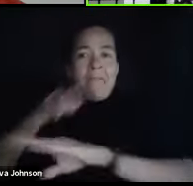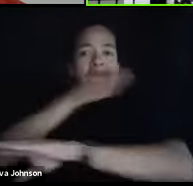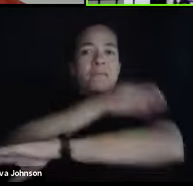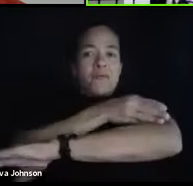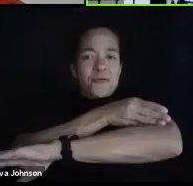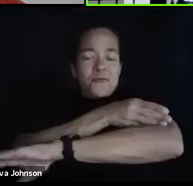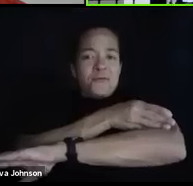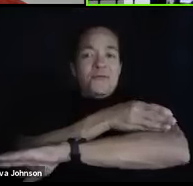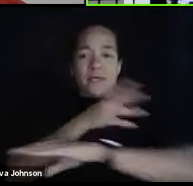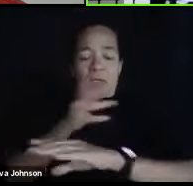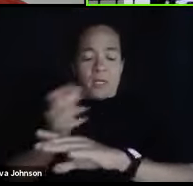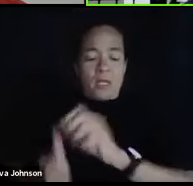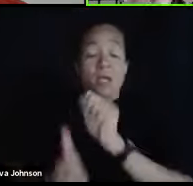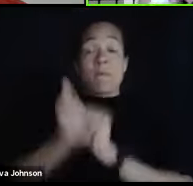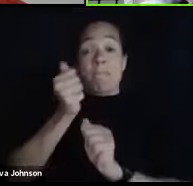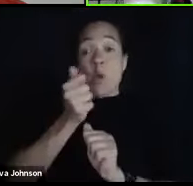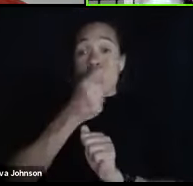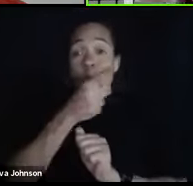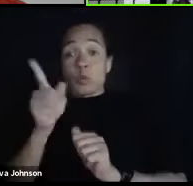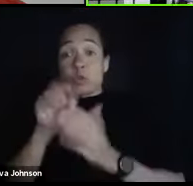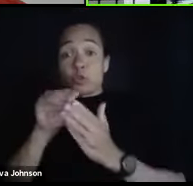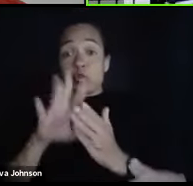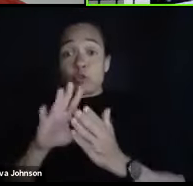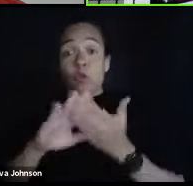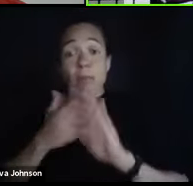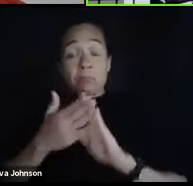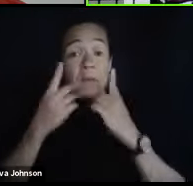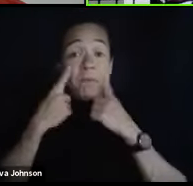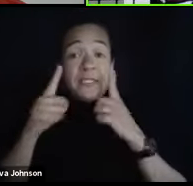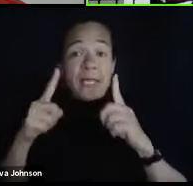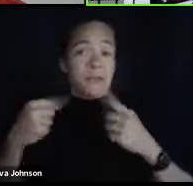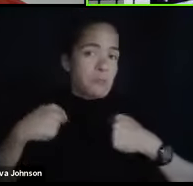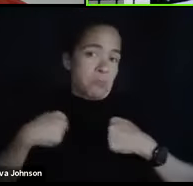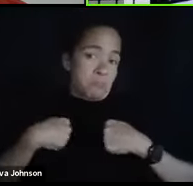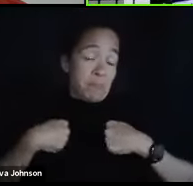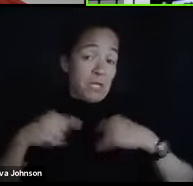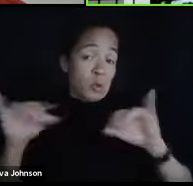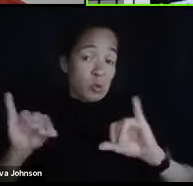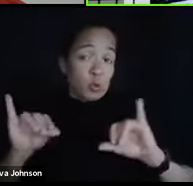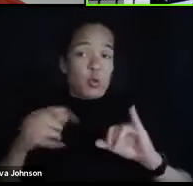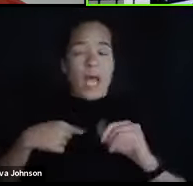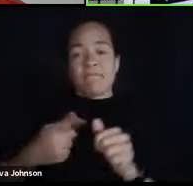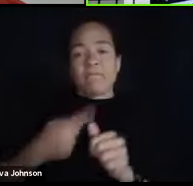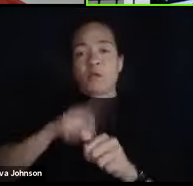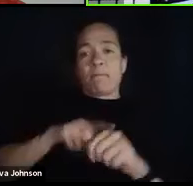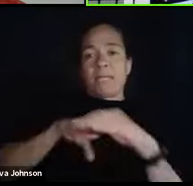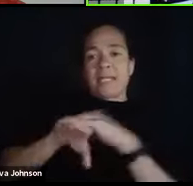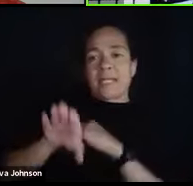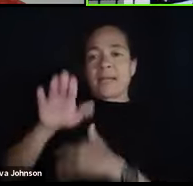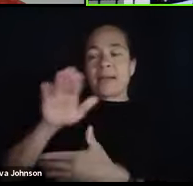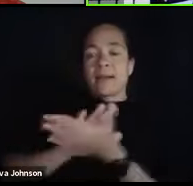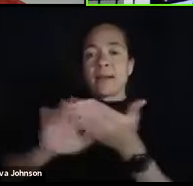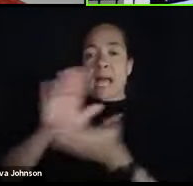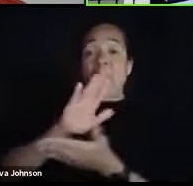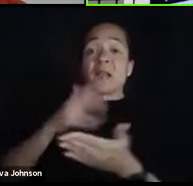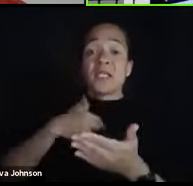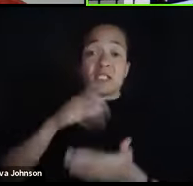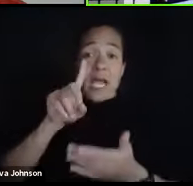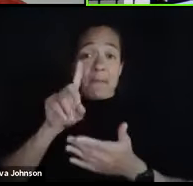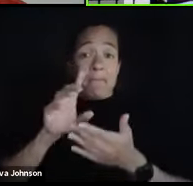Most students have been successful, me included. When I first went to college, I was successful